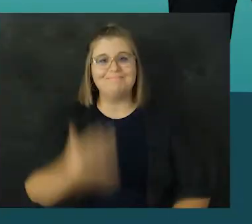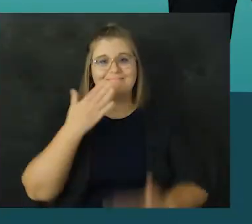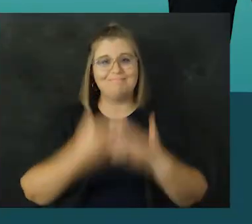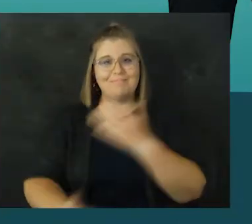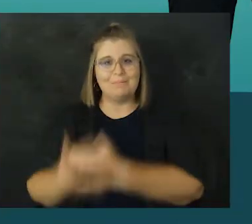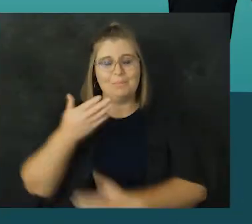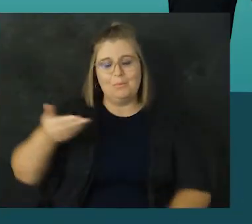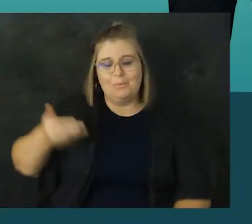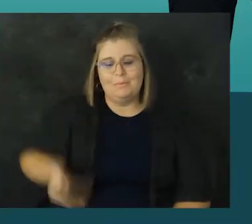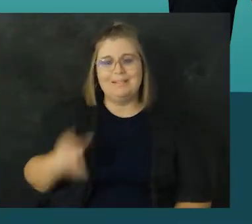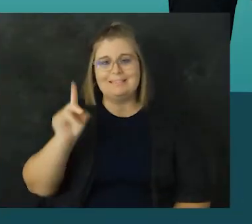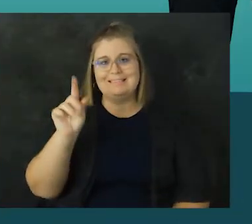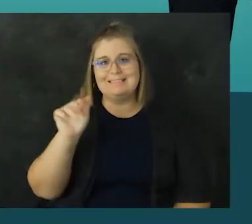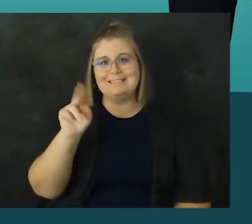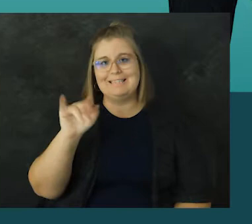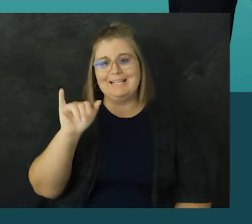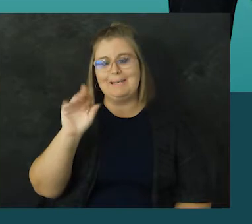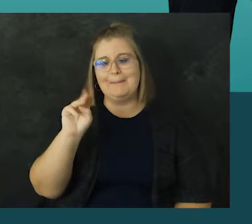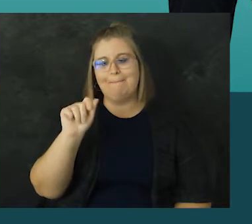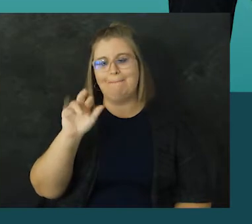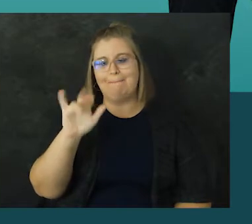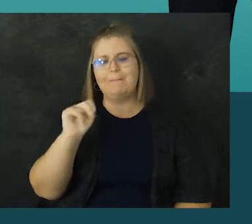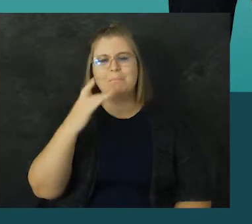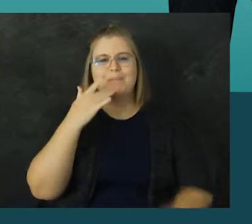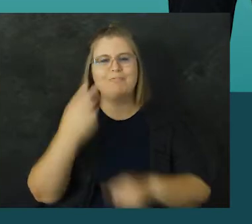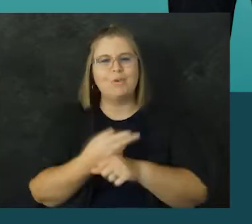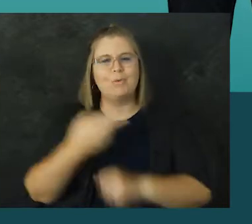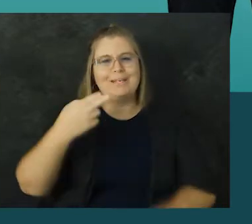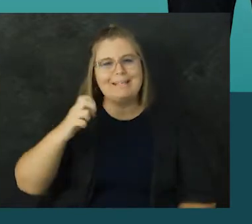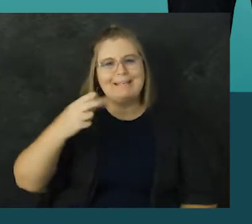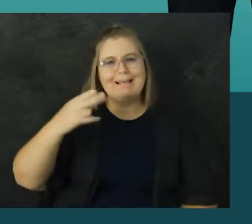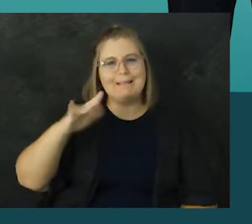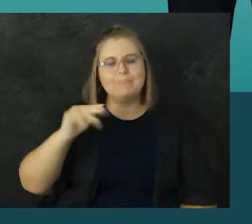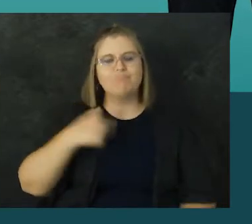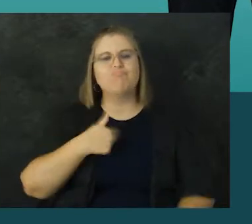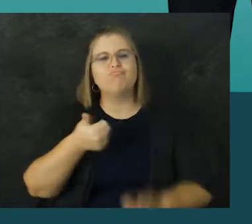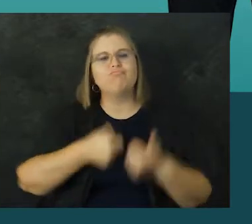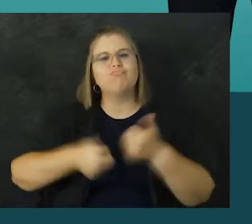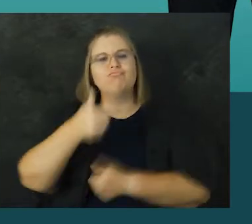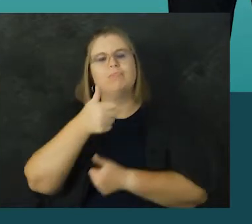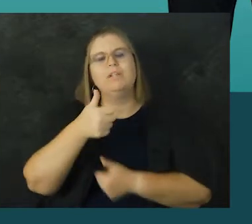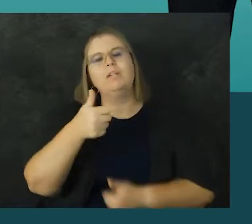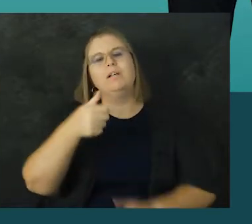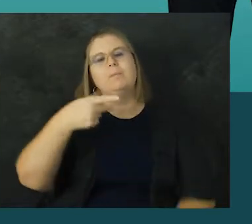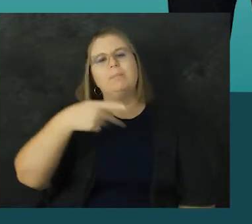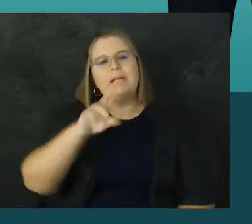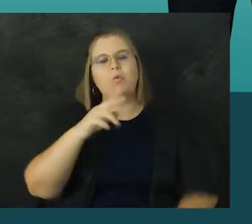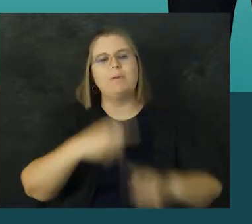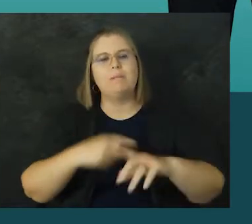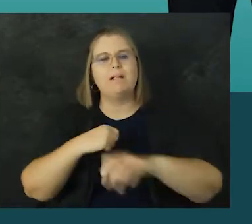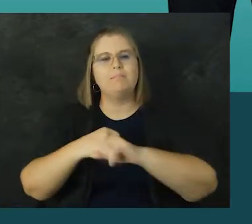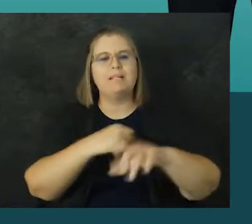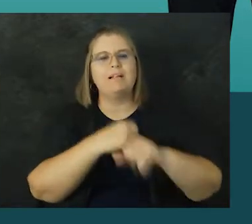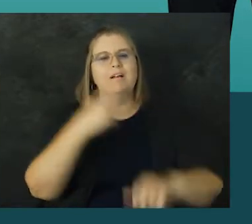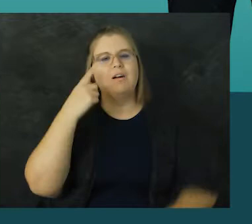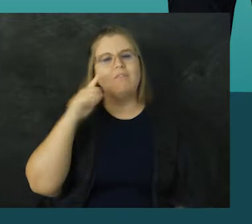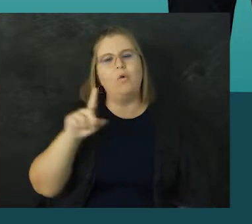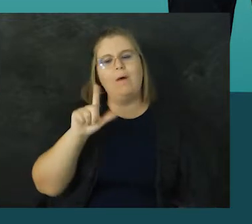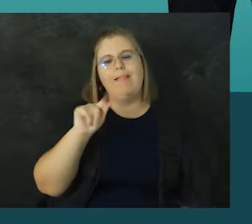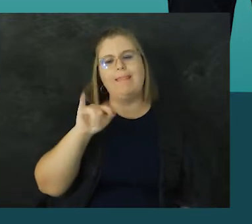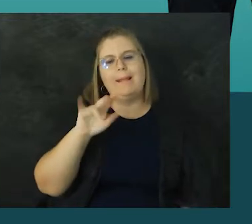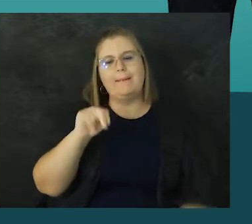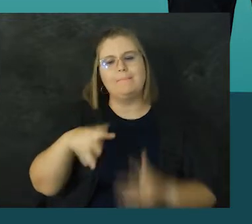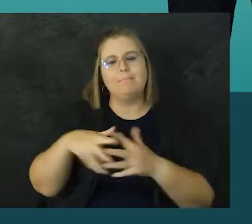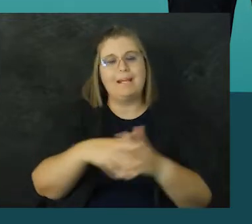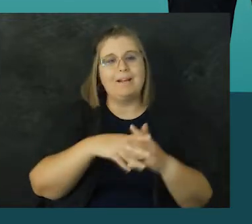Good morning. My name is Danny Marin. My pronouns are he and him. I'm the head of public relations and publicity in Latin America